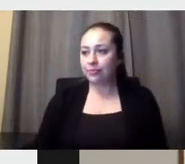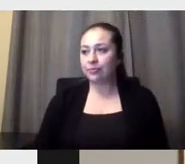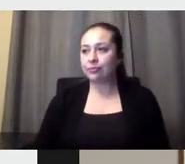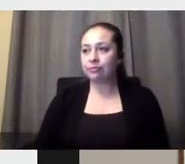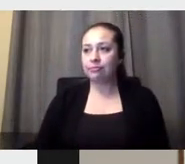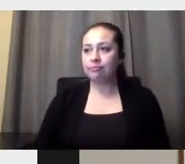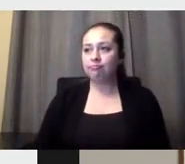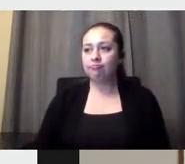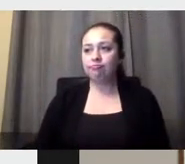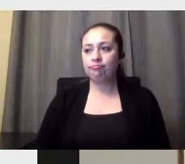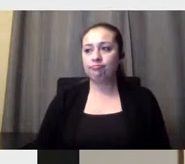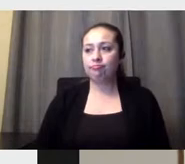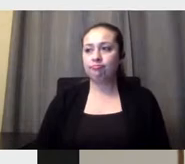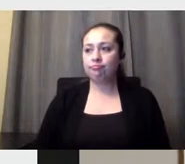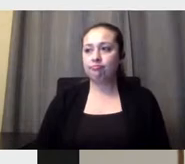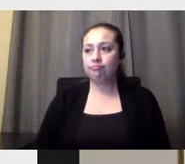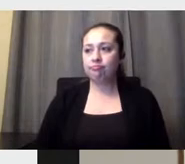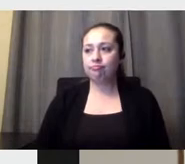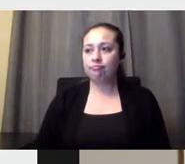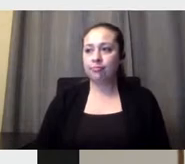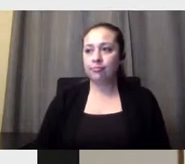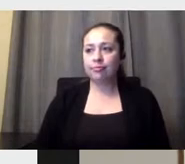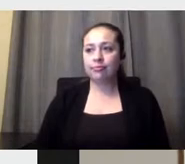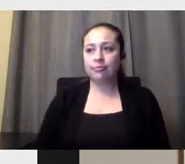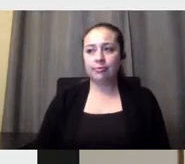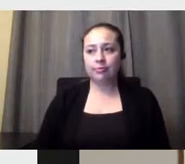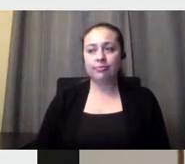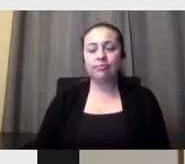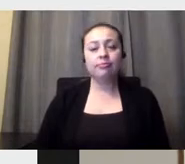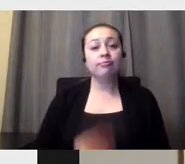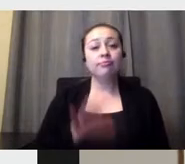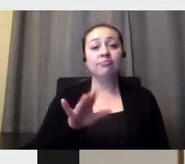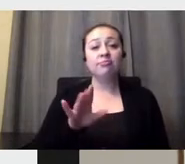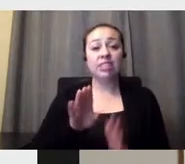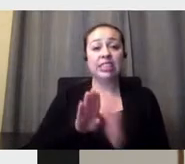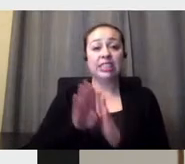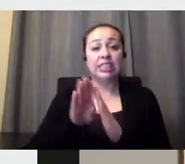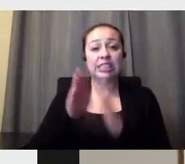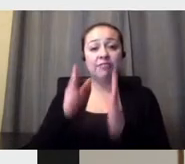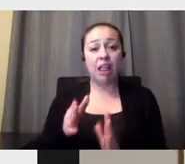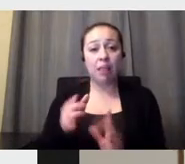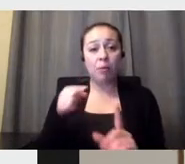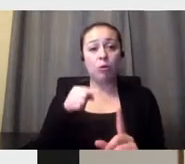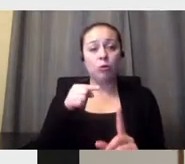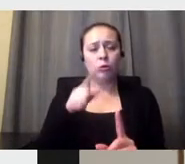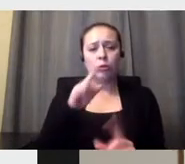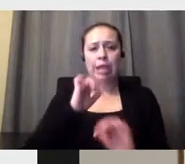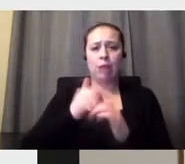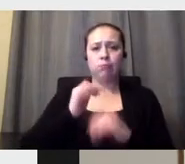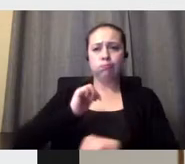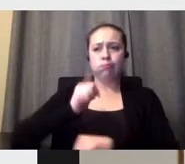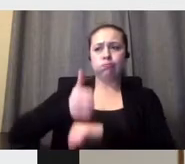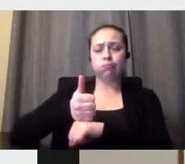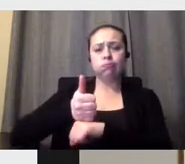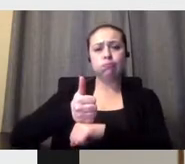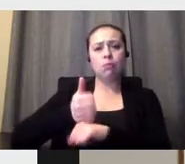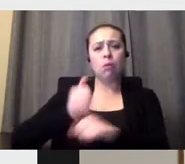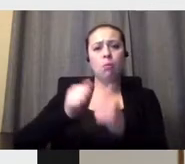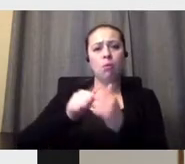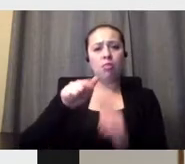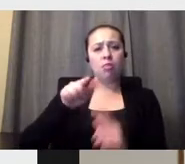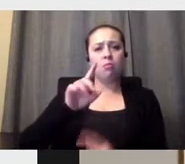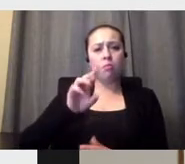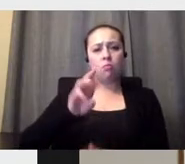One of the things that took the developers a bit to achieve was the